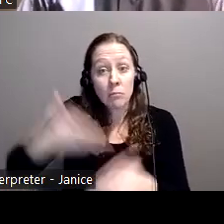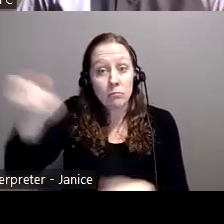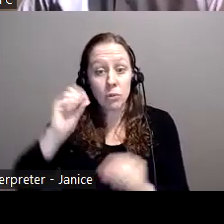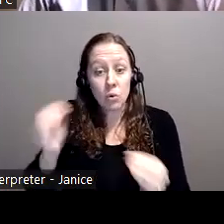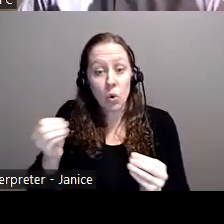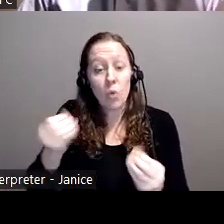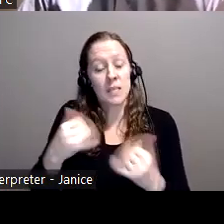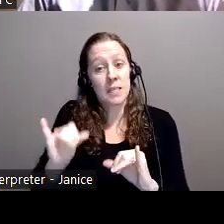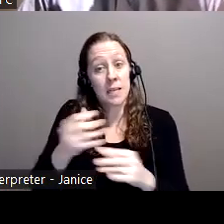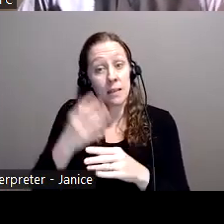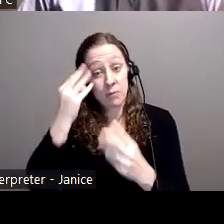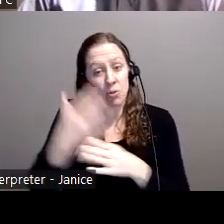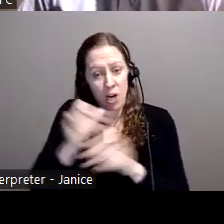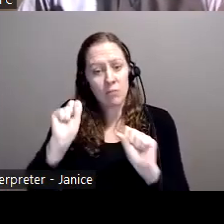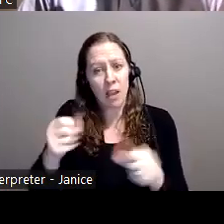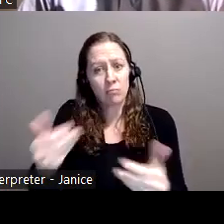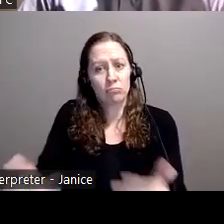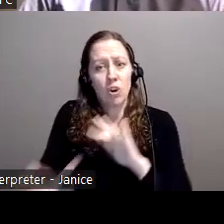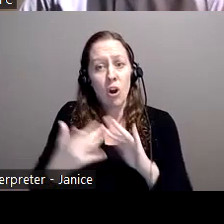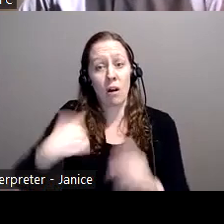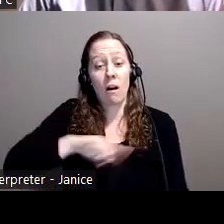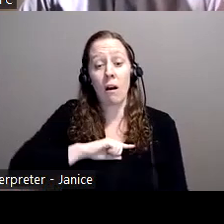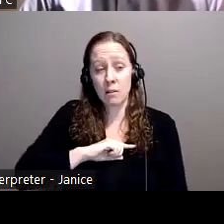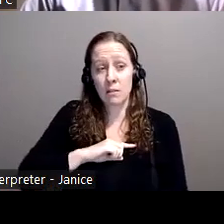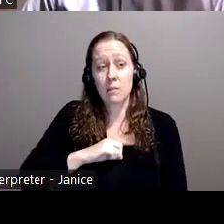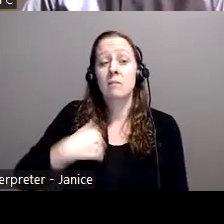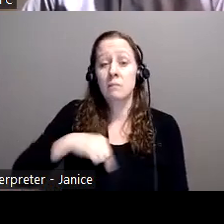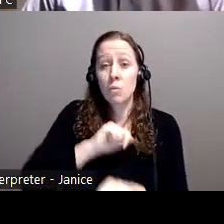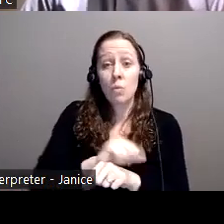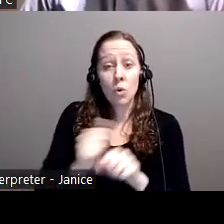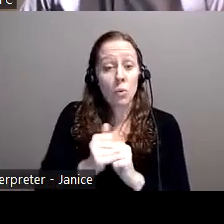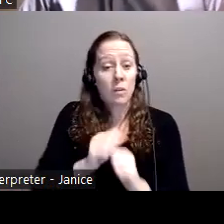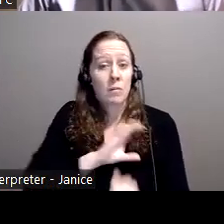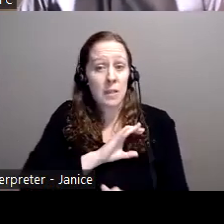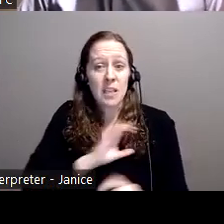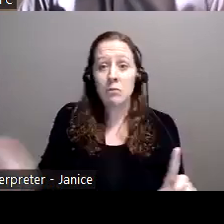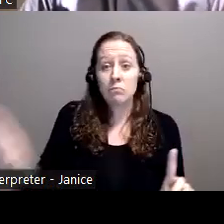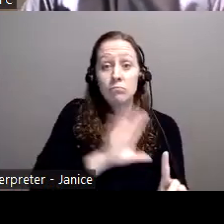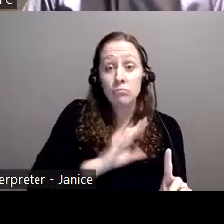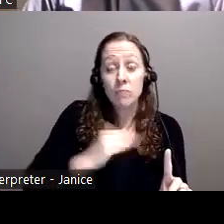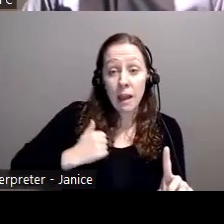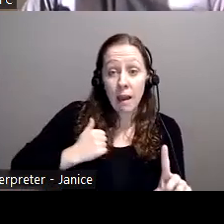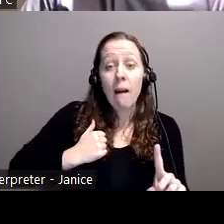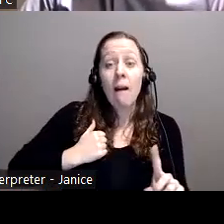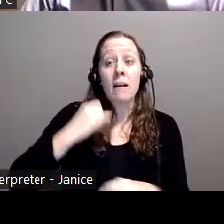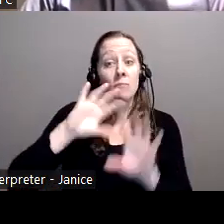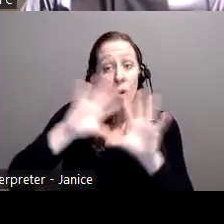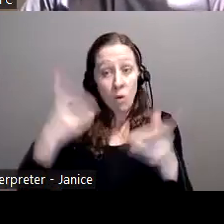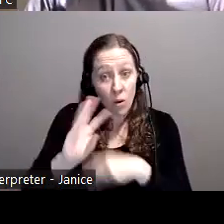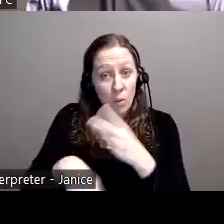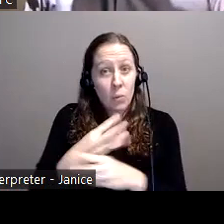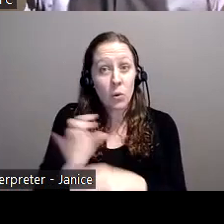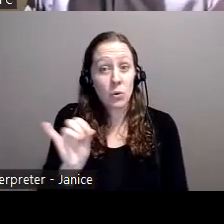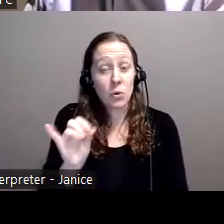As I mentioned, we do work with law enforcement across the country and internationally, but it's not guaranteed that